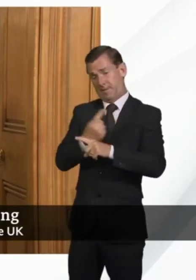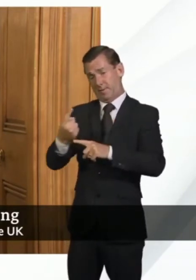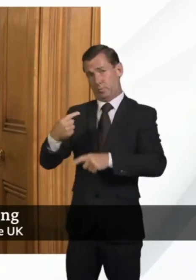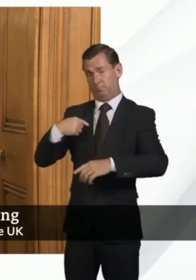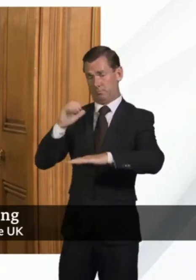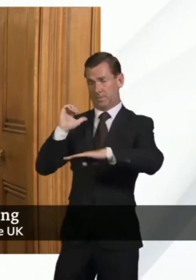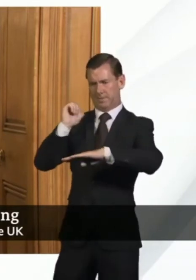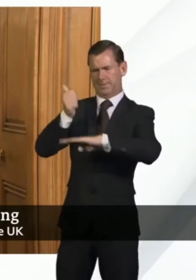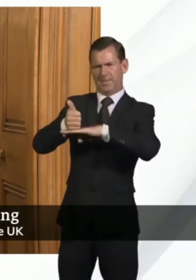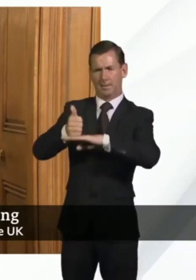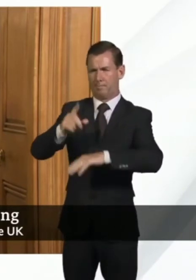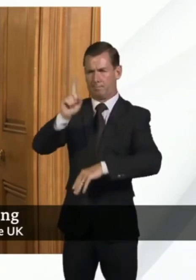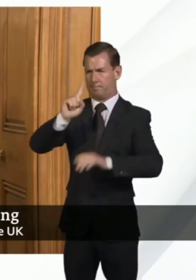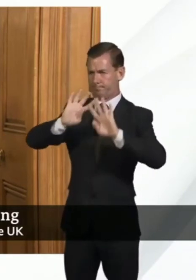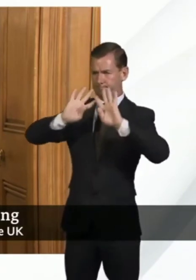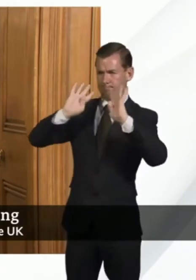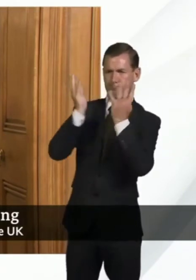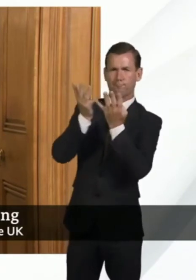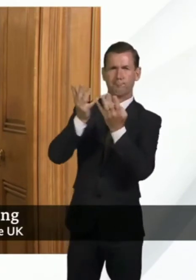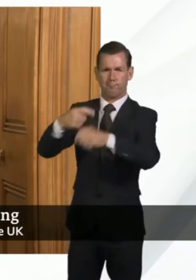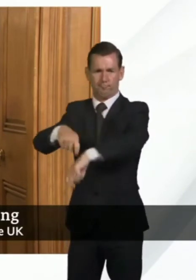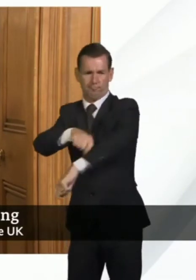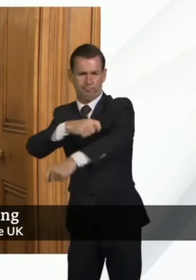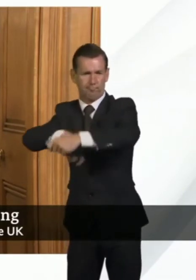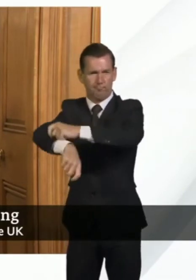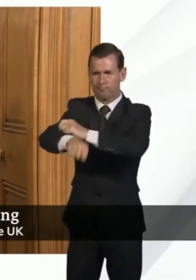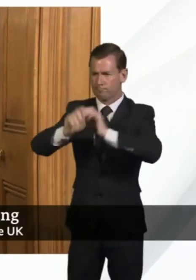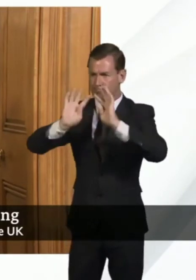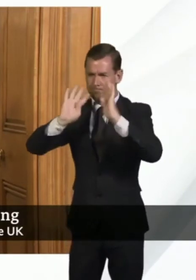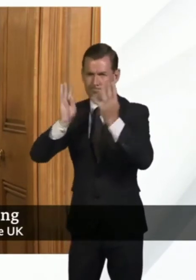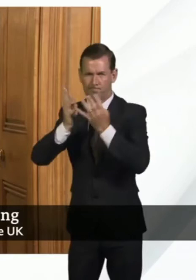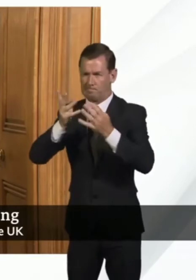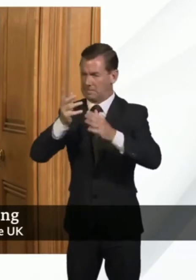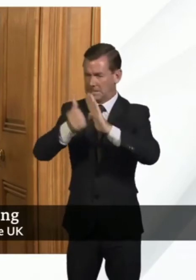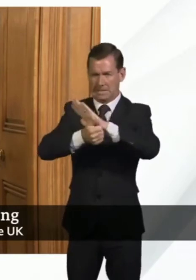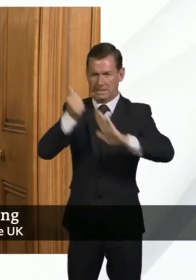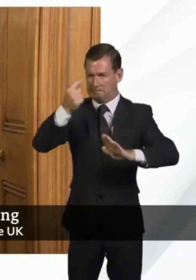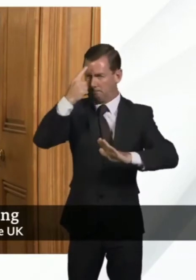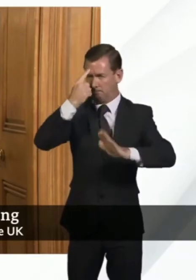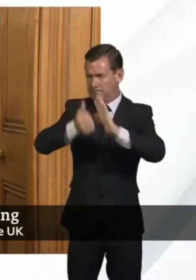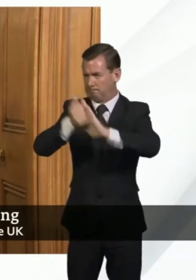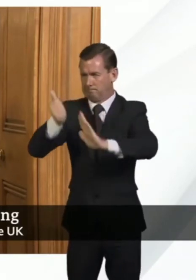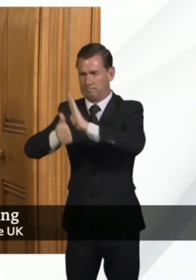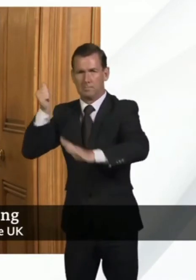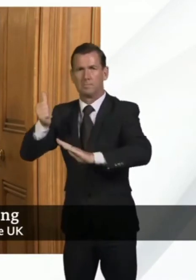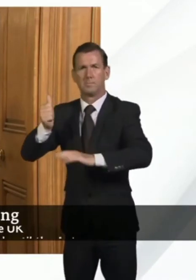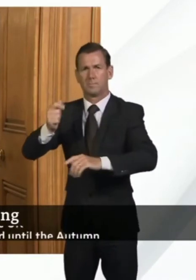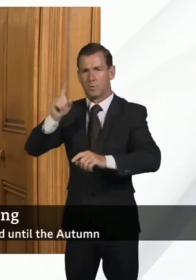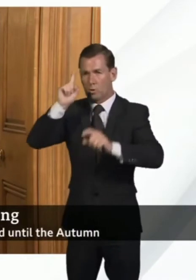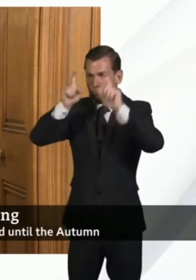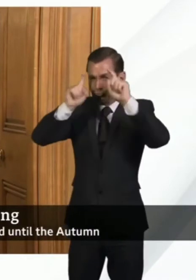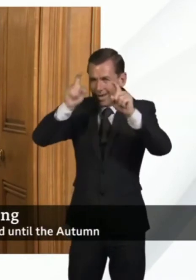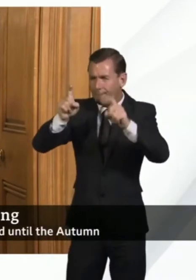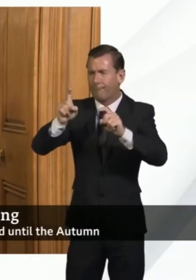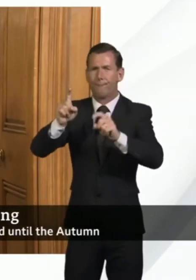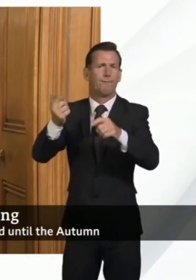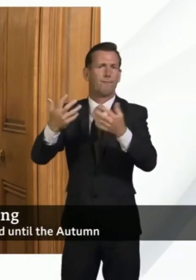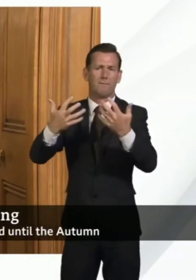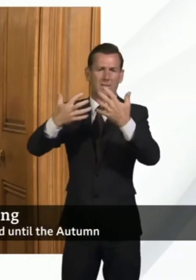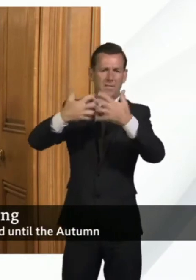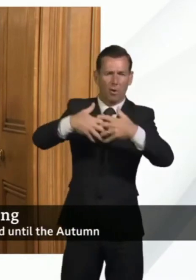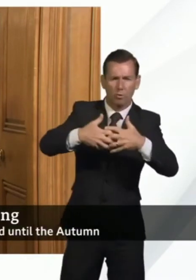renewal task force which will help them bounce back. It'll be made up of the brightest and the best from creative, tech and sporting worlds.